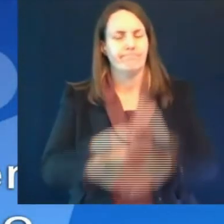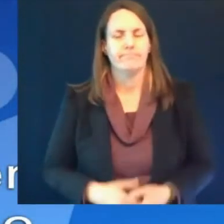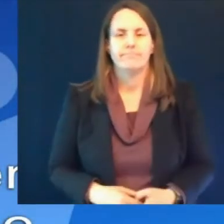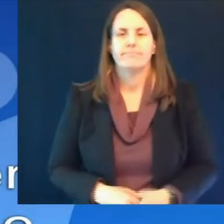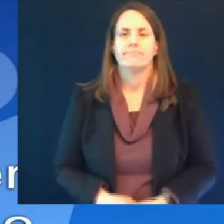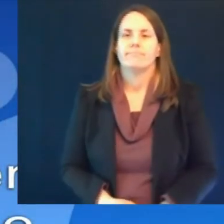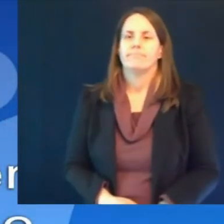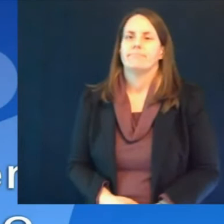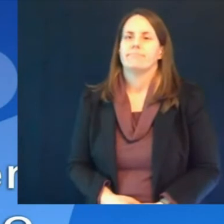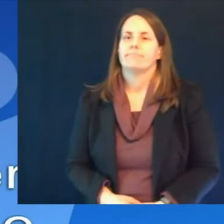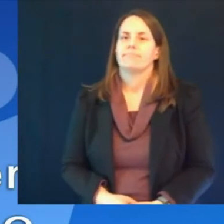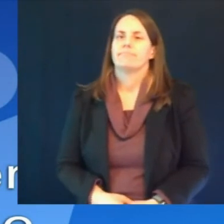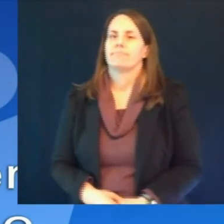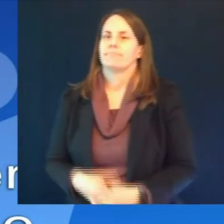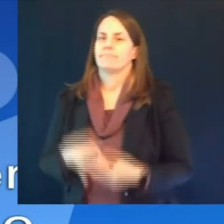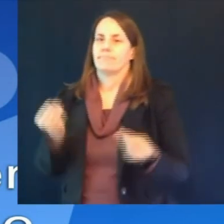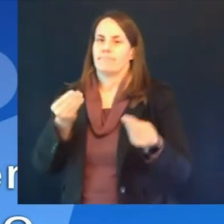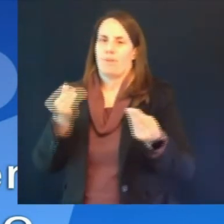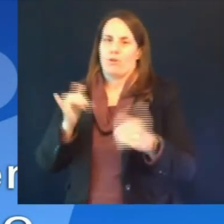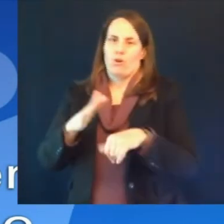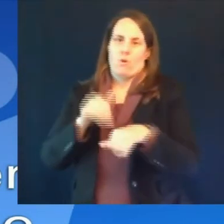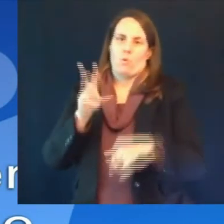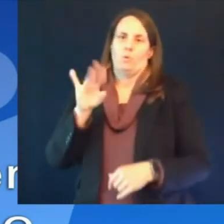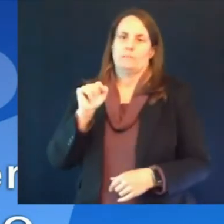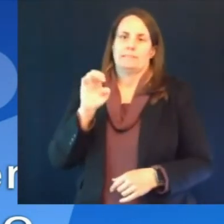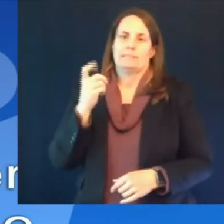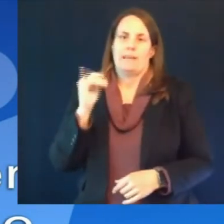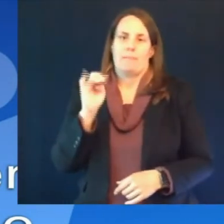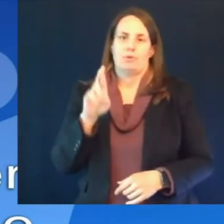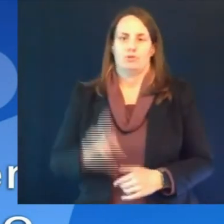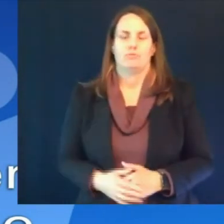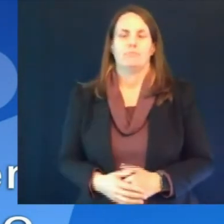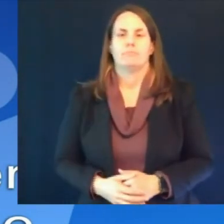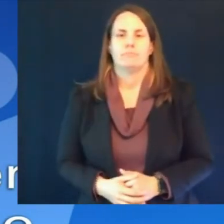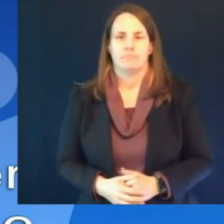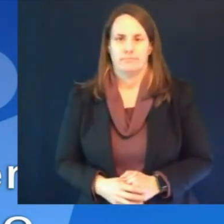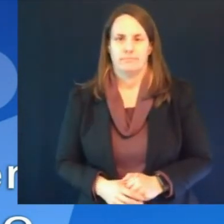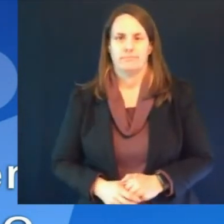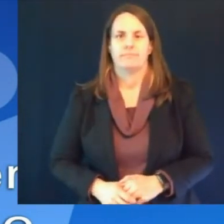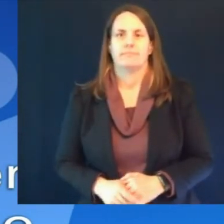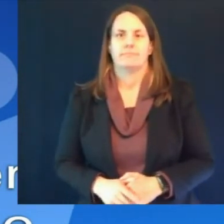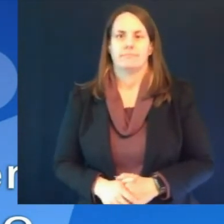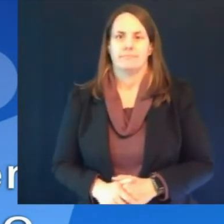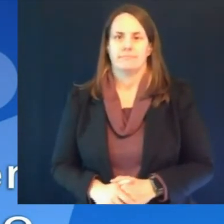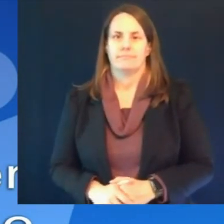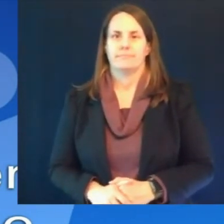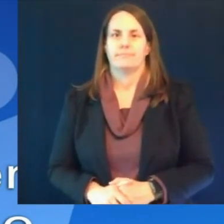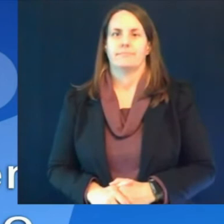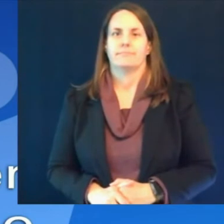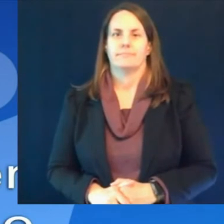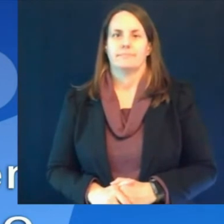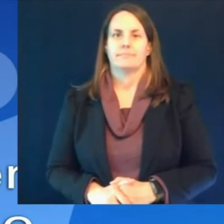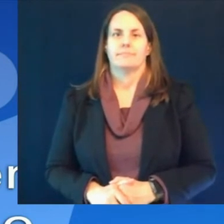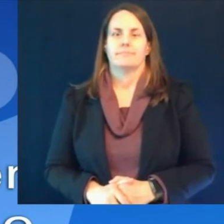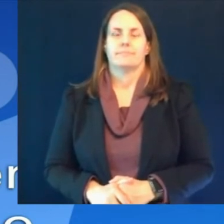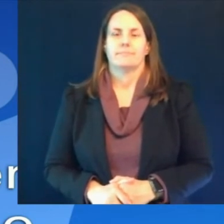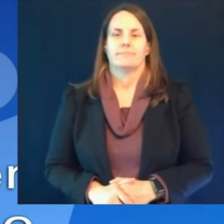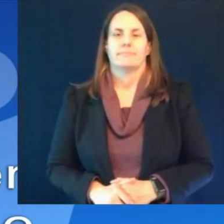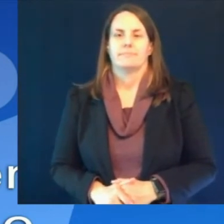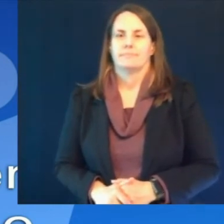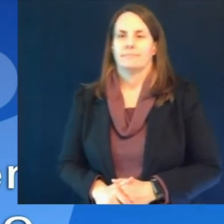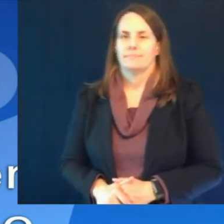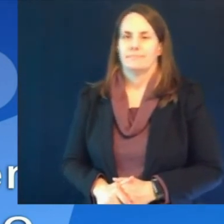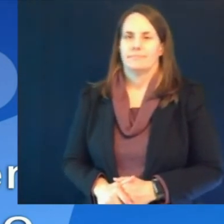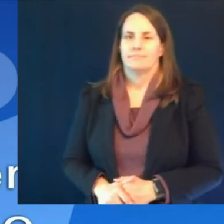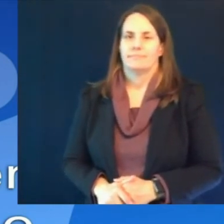this builds really on